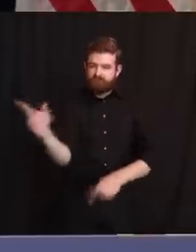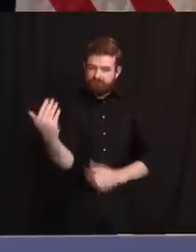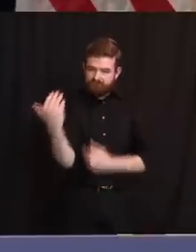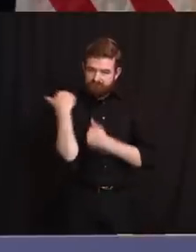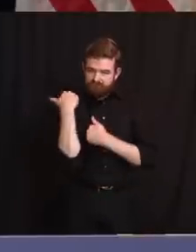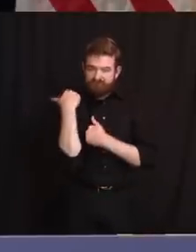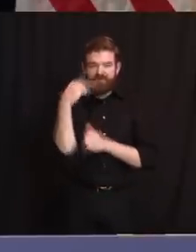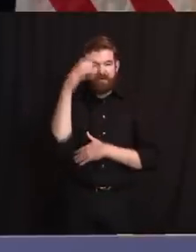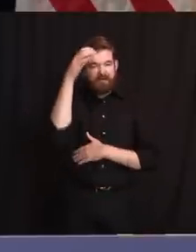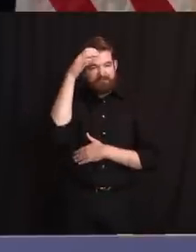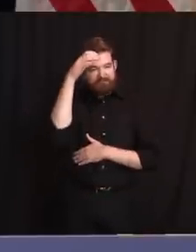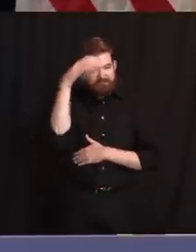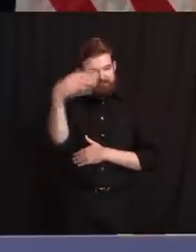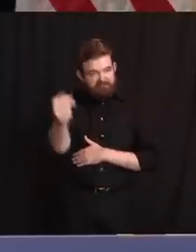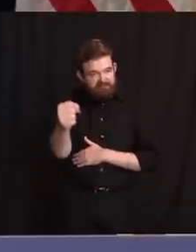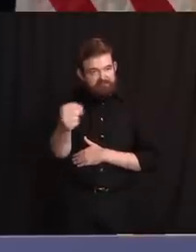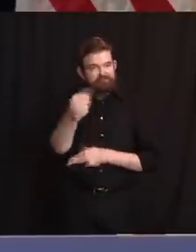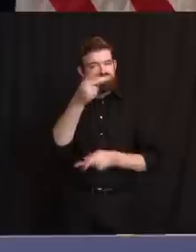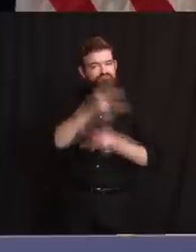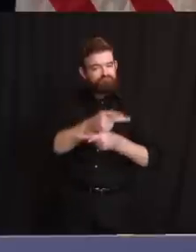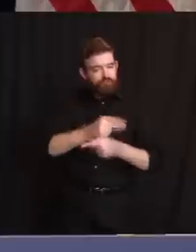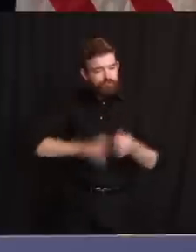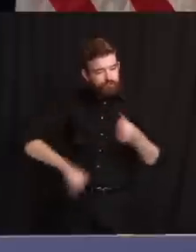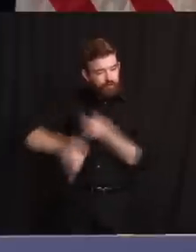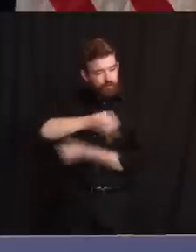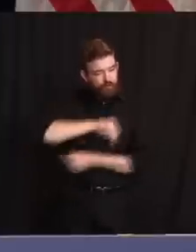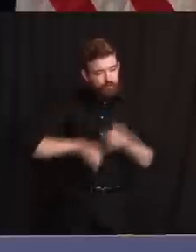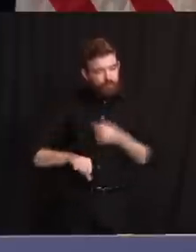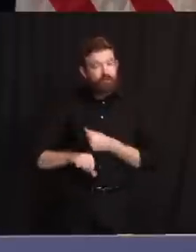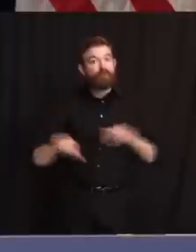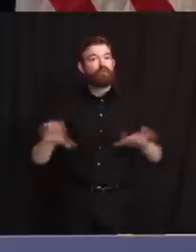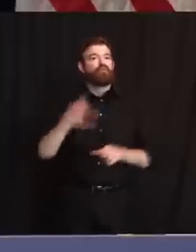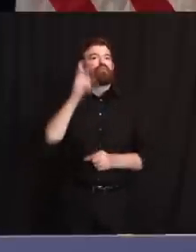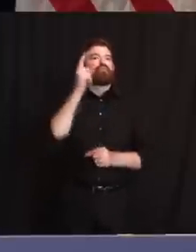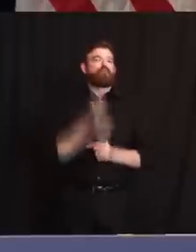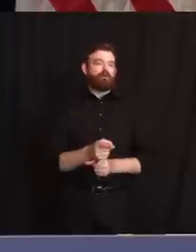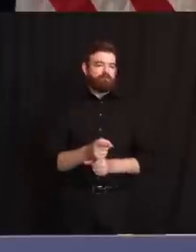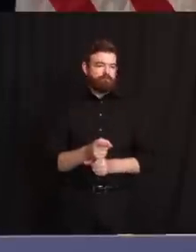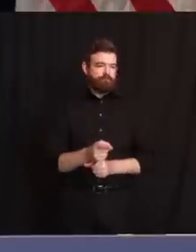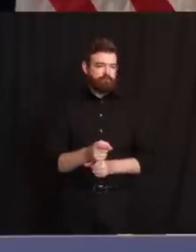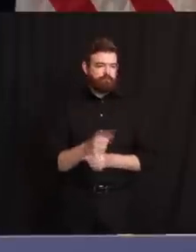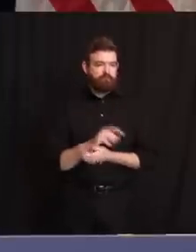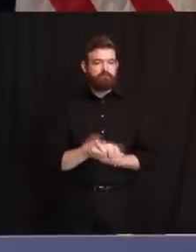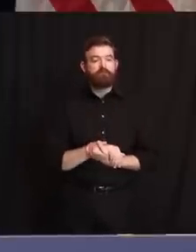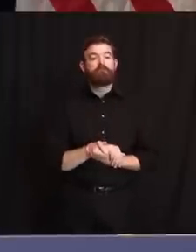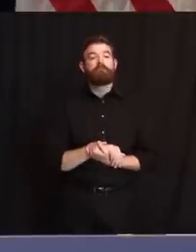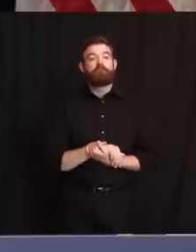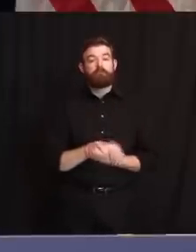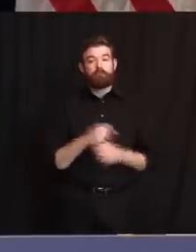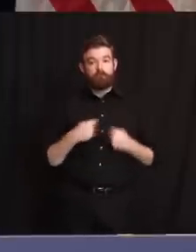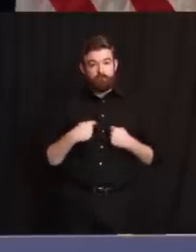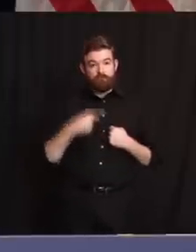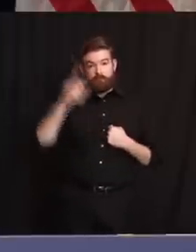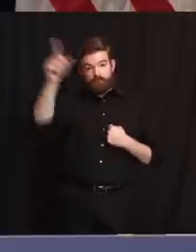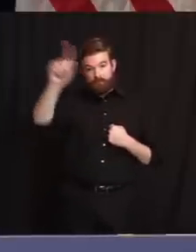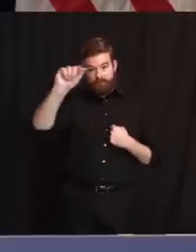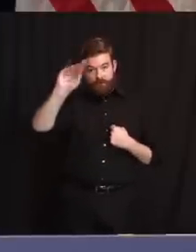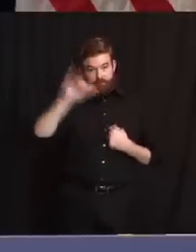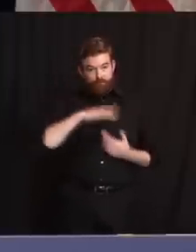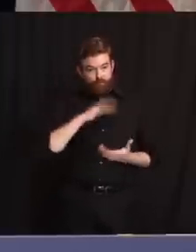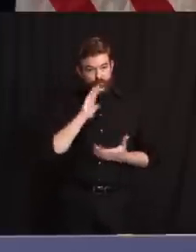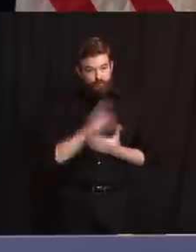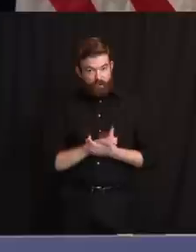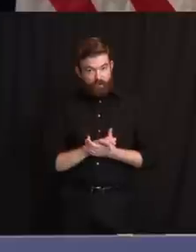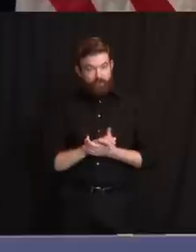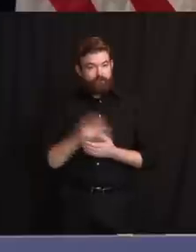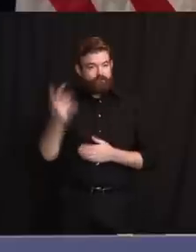common good, as we said yesterday, um, and do it right. And Tammy and I, with our kids, we're having these conversations literally, you